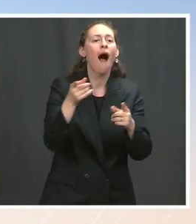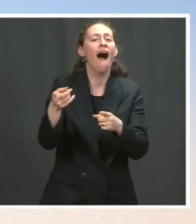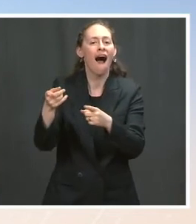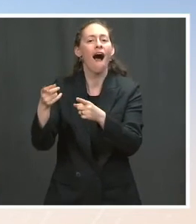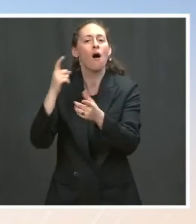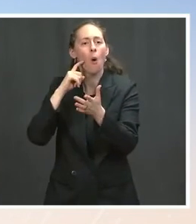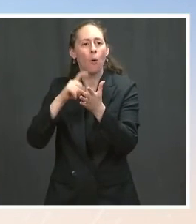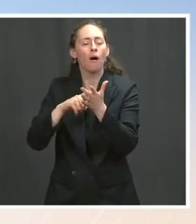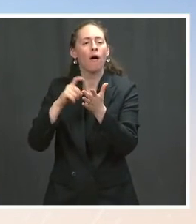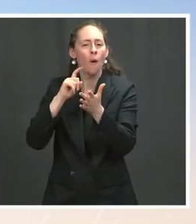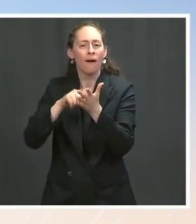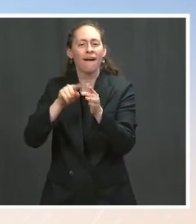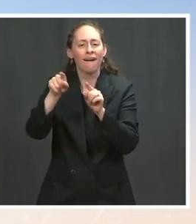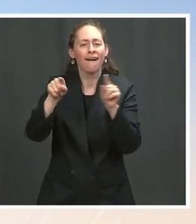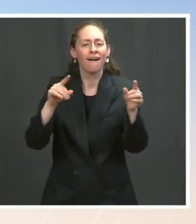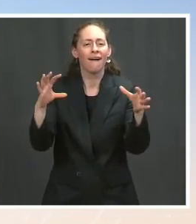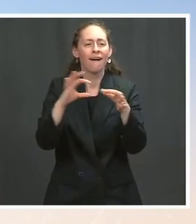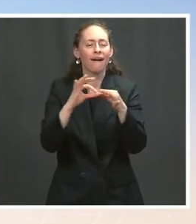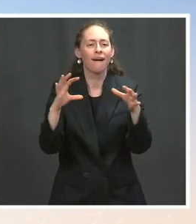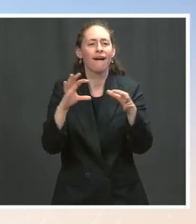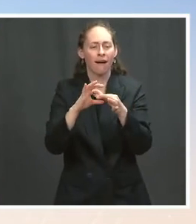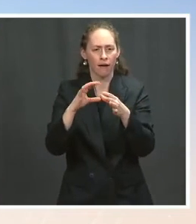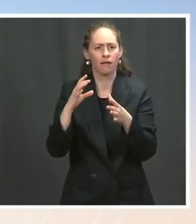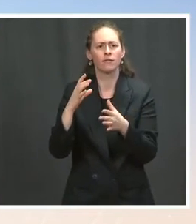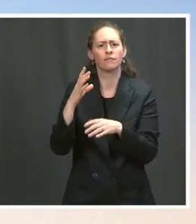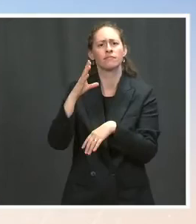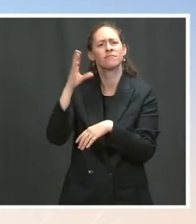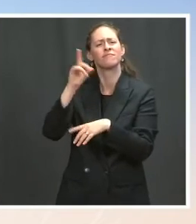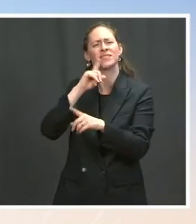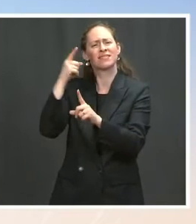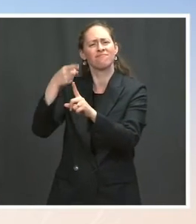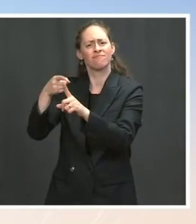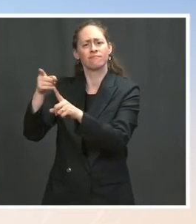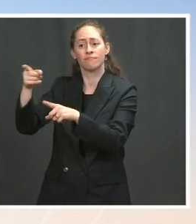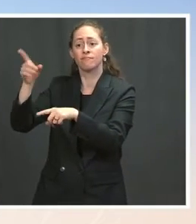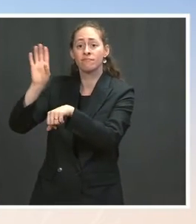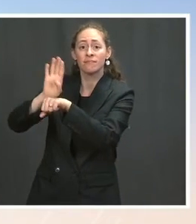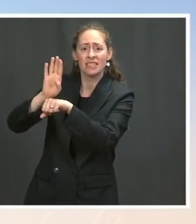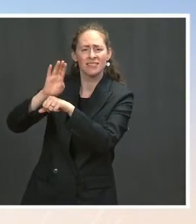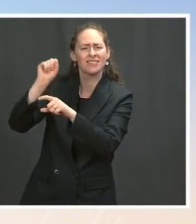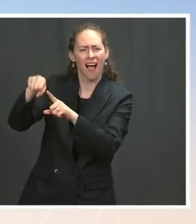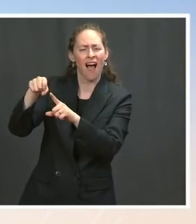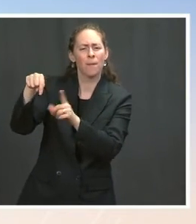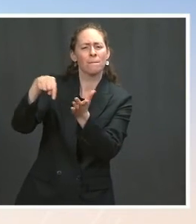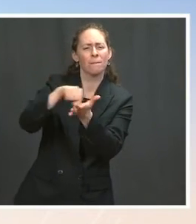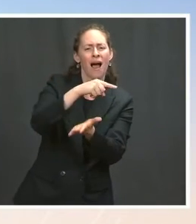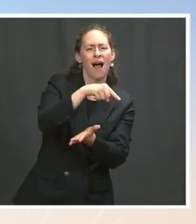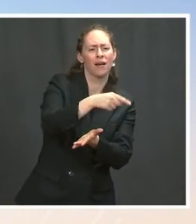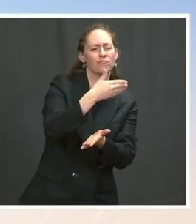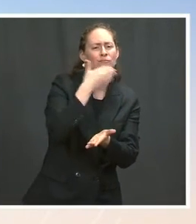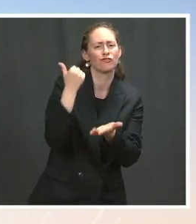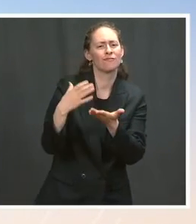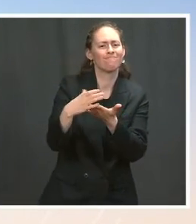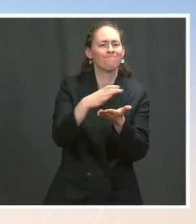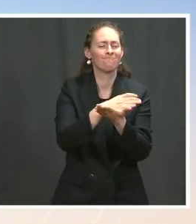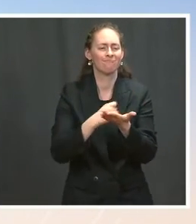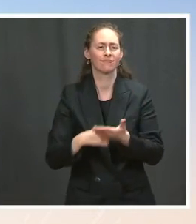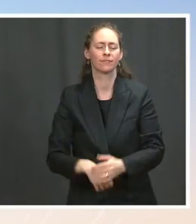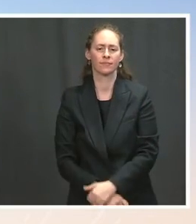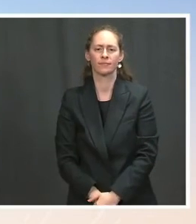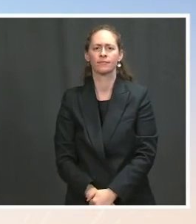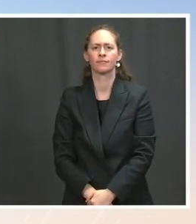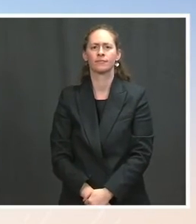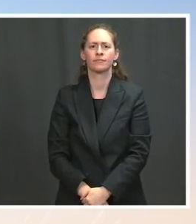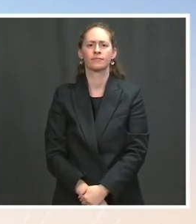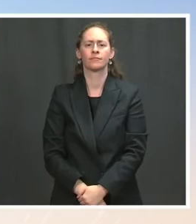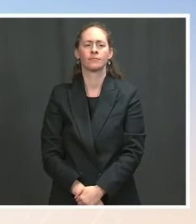of the reasons the president will talk about that this afternoon but as bank of america economists who are cited in a bloomberg story say anybody making less than 32 000